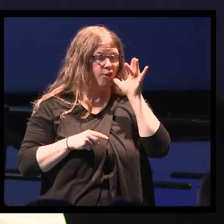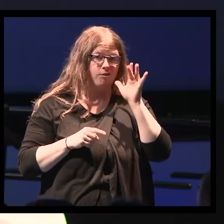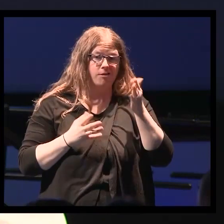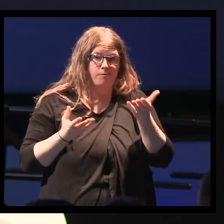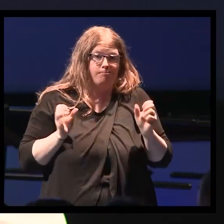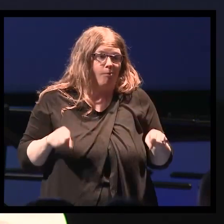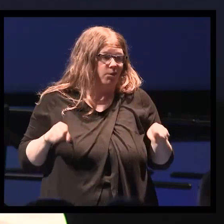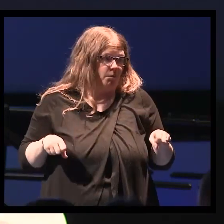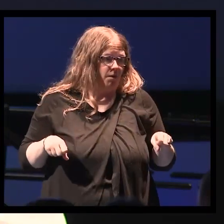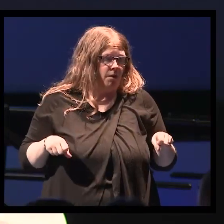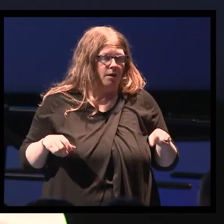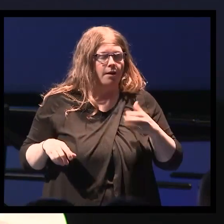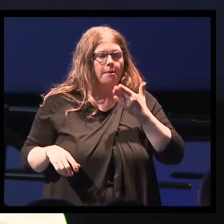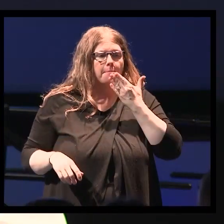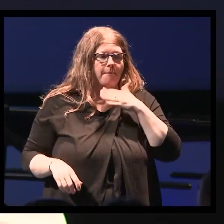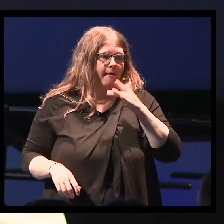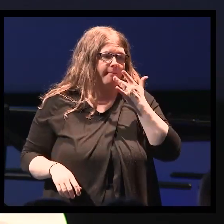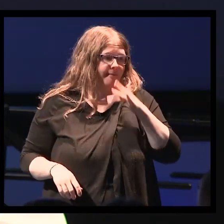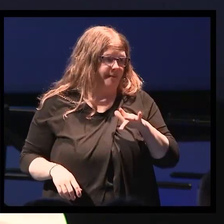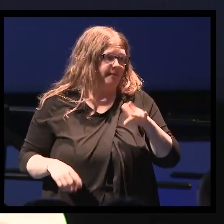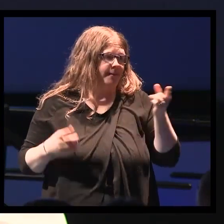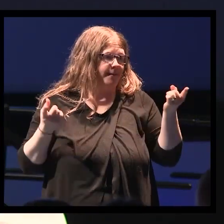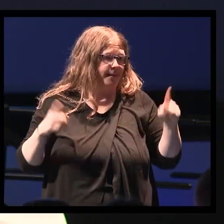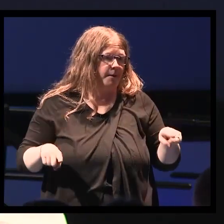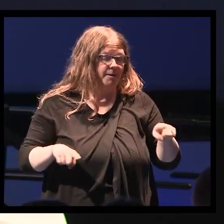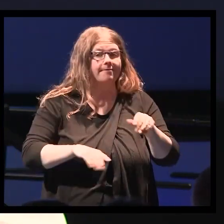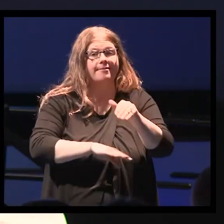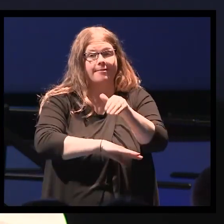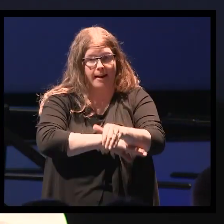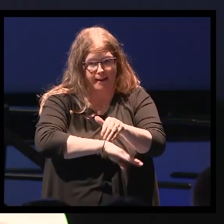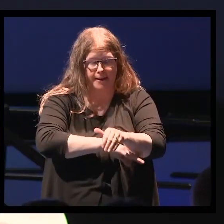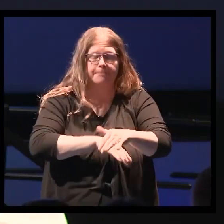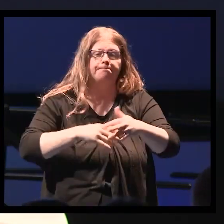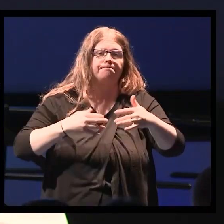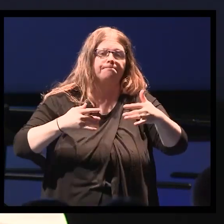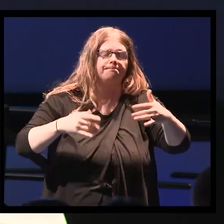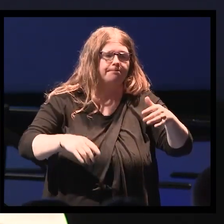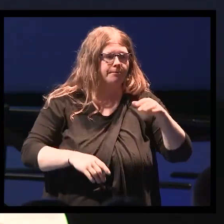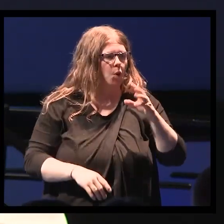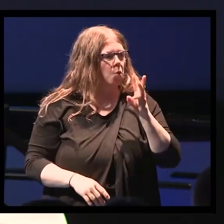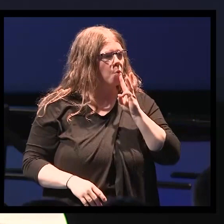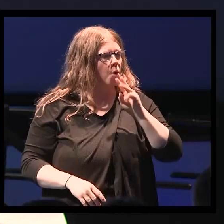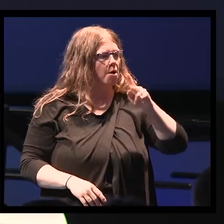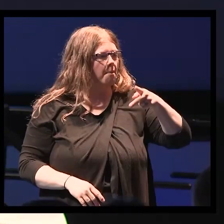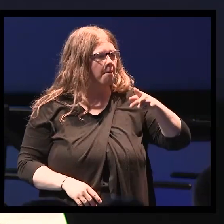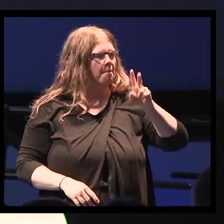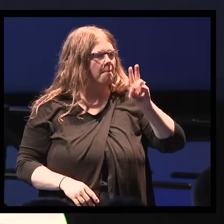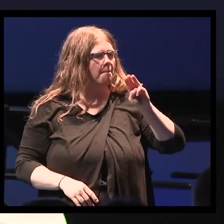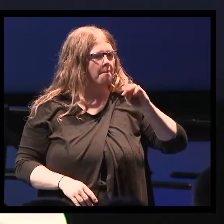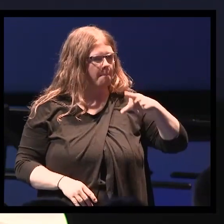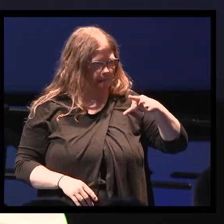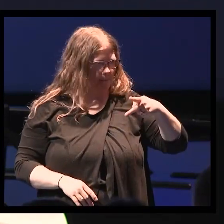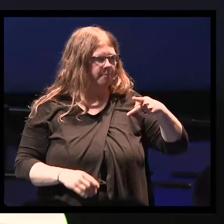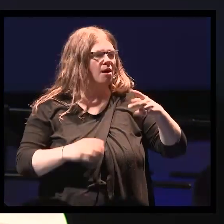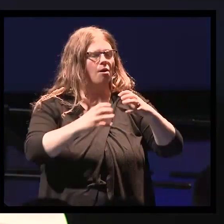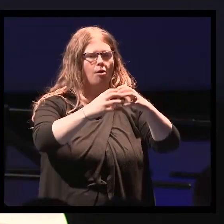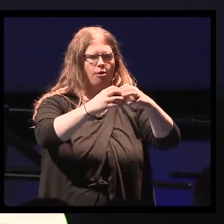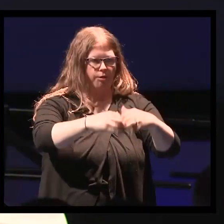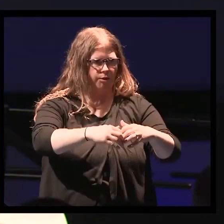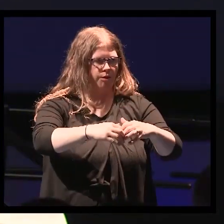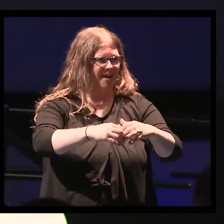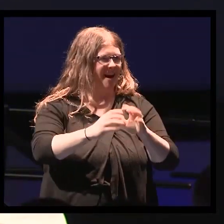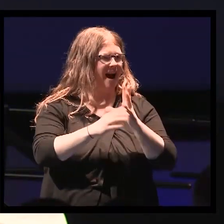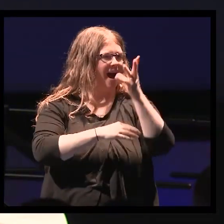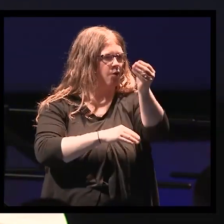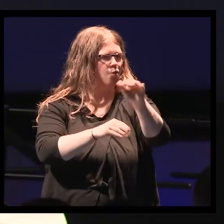As bad luck would have it, that night, the pump failed and it was a couple of hundred meters offshore. So we had no running